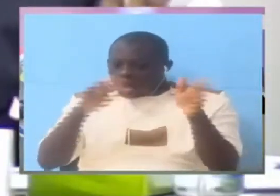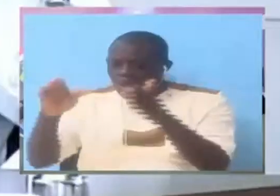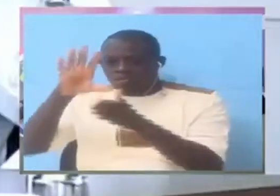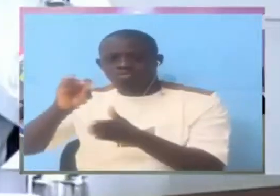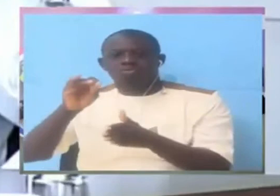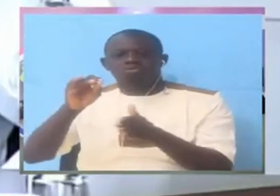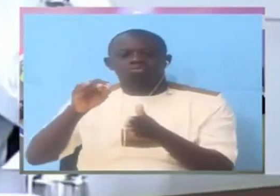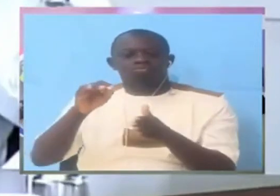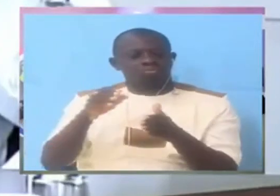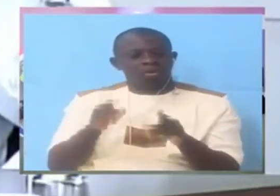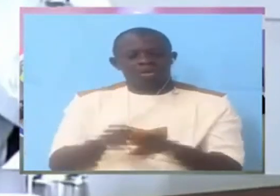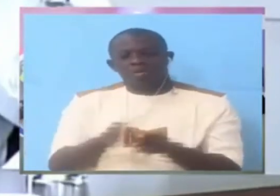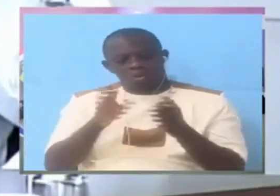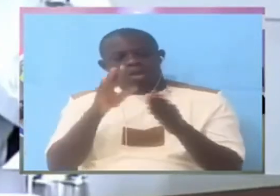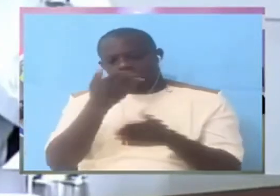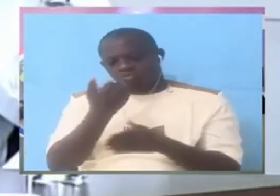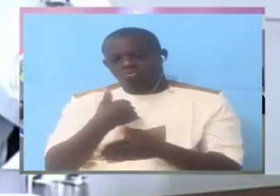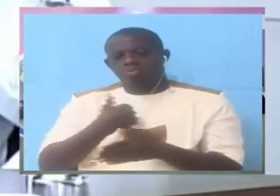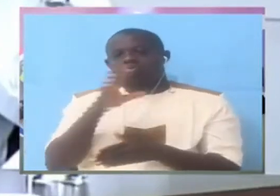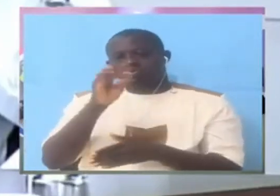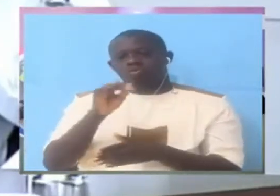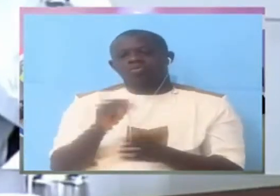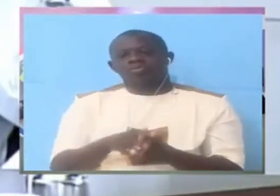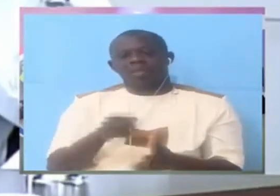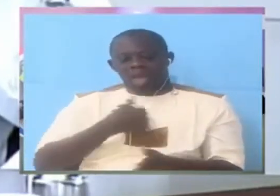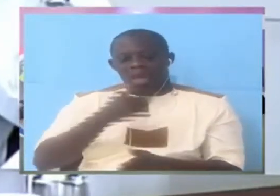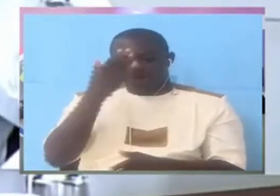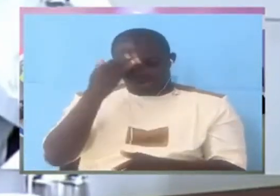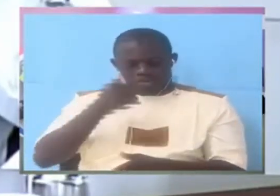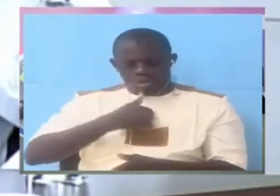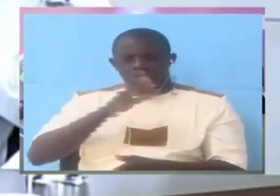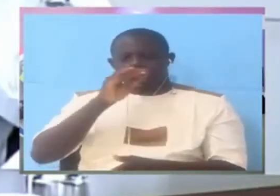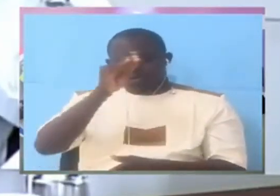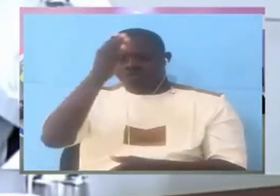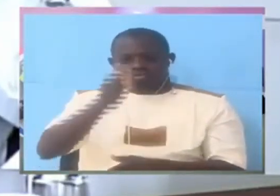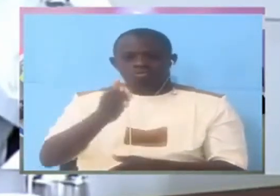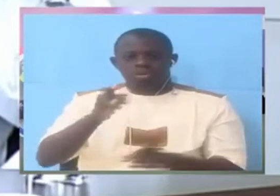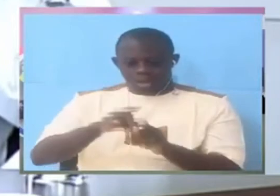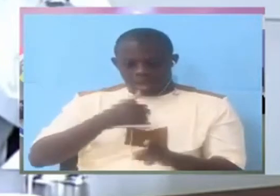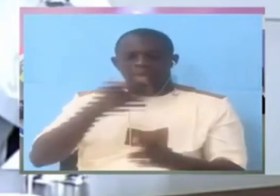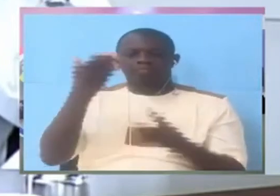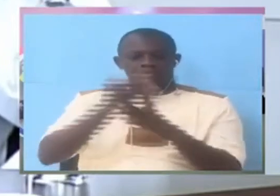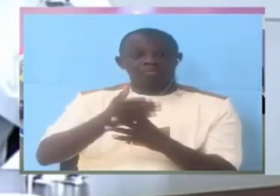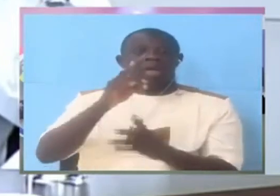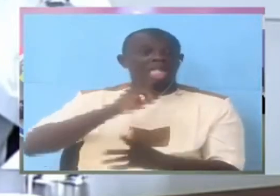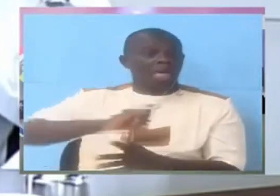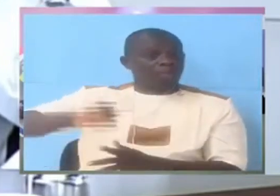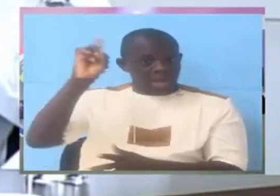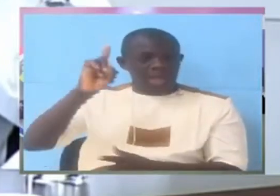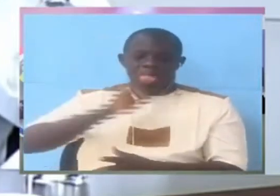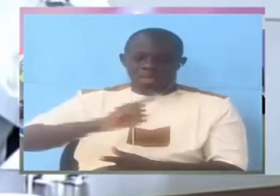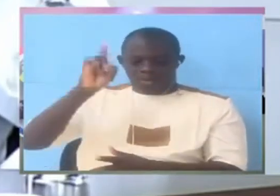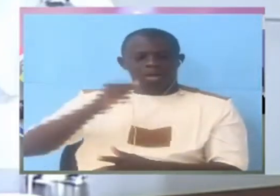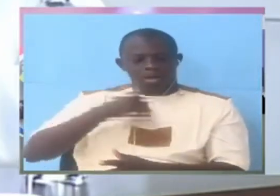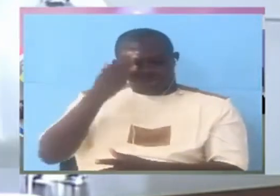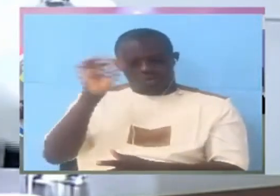defense. I know I'm speaking the truth. And I believe in what I'm telling you. I know what I'm saying. You